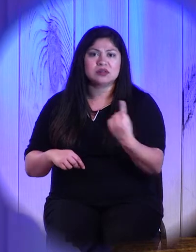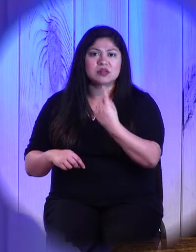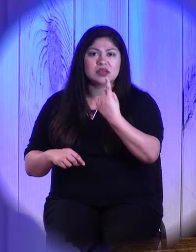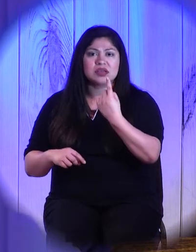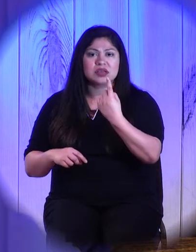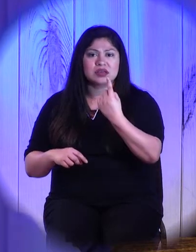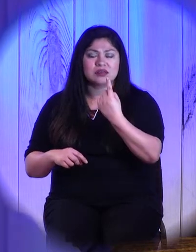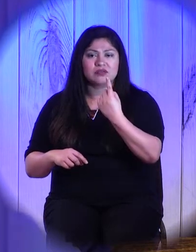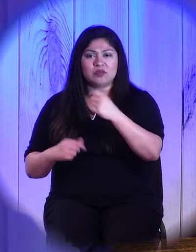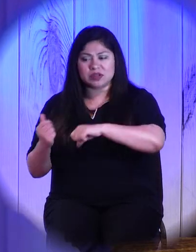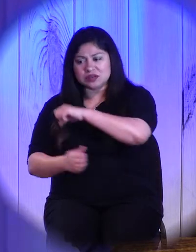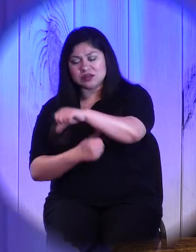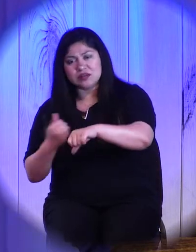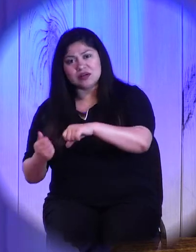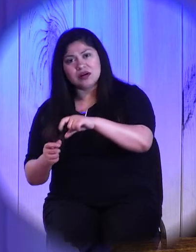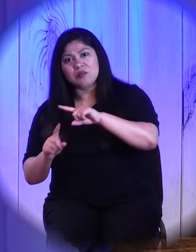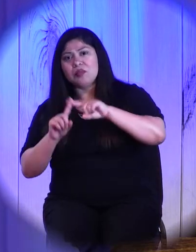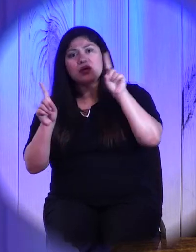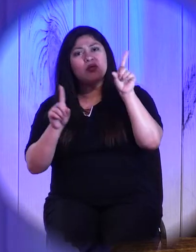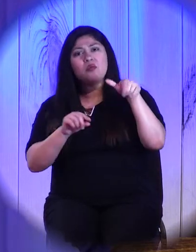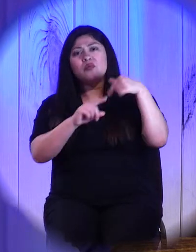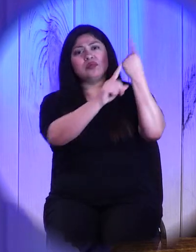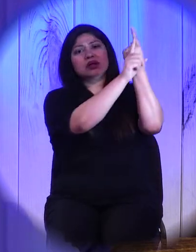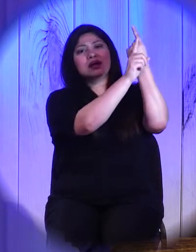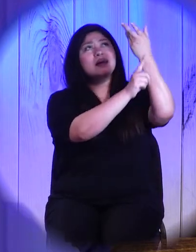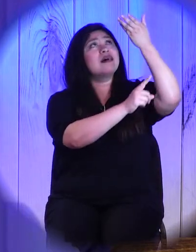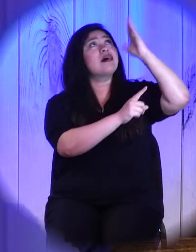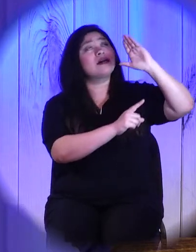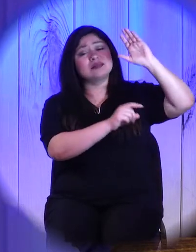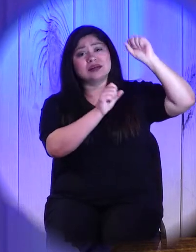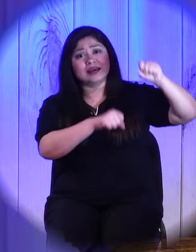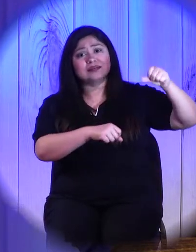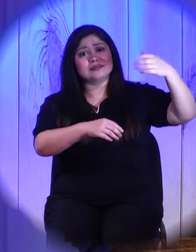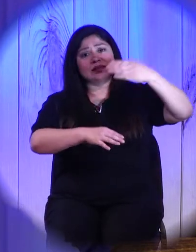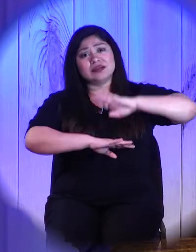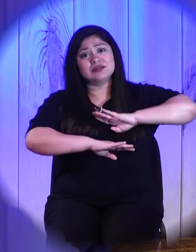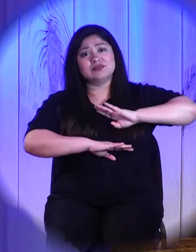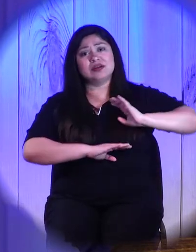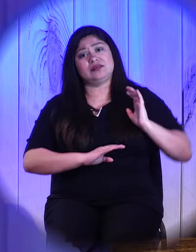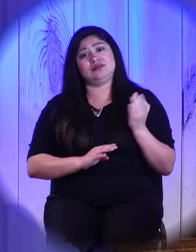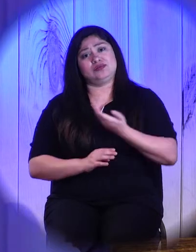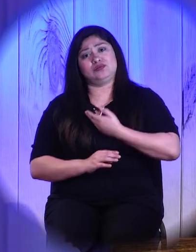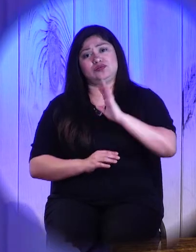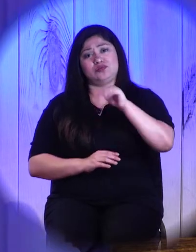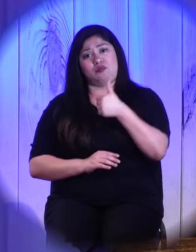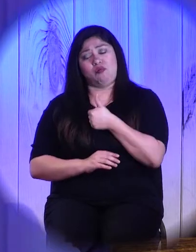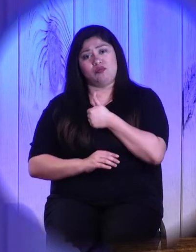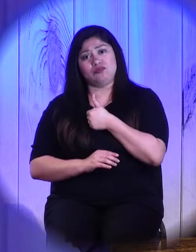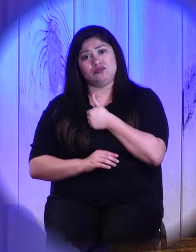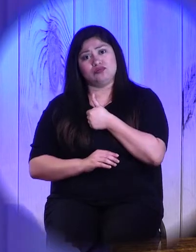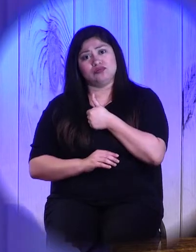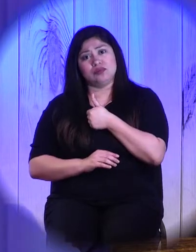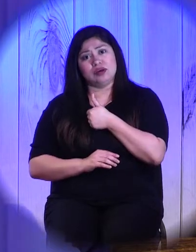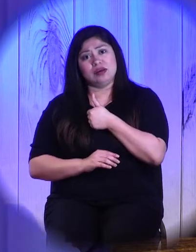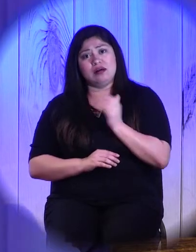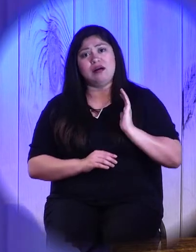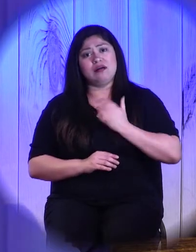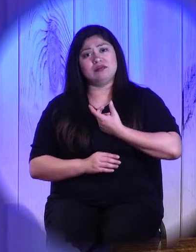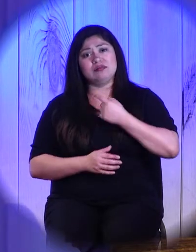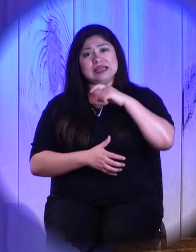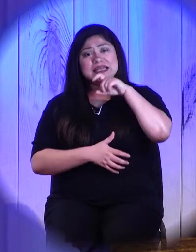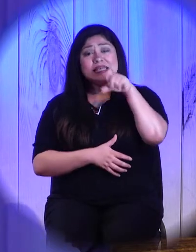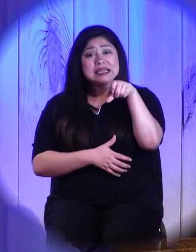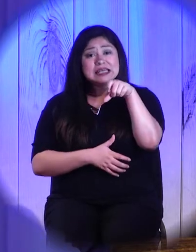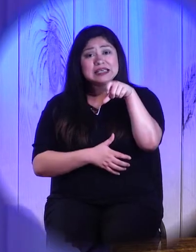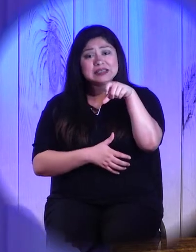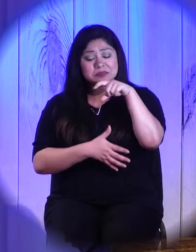Only God can truly satisfy our souls. Only God can meet our every need. And sometimes when we've turned our back